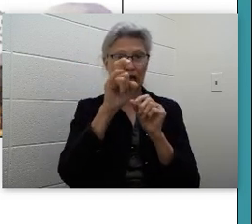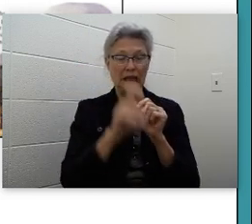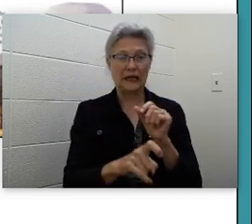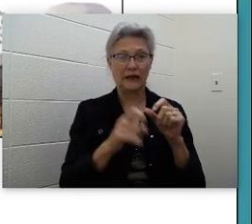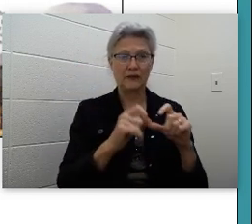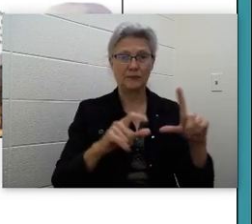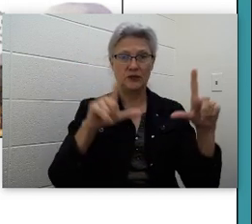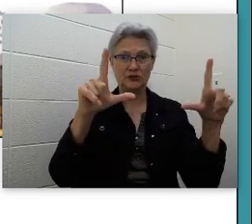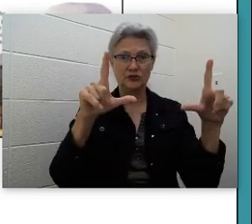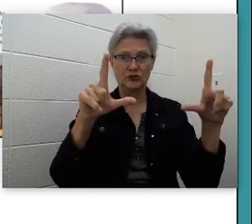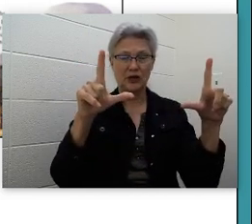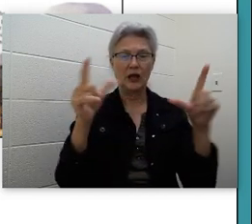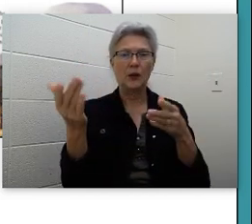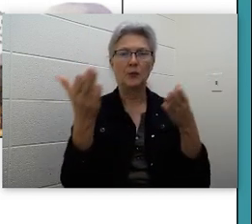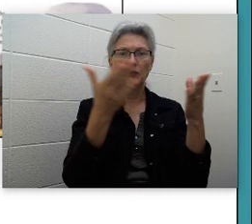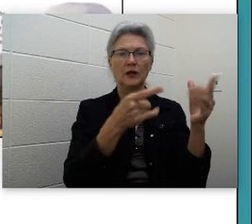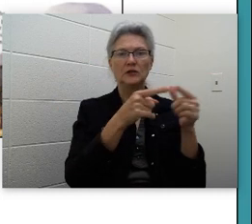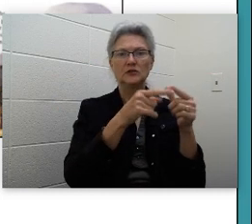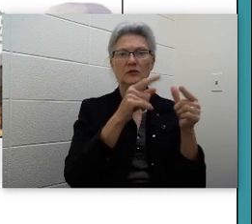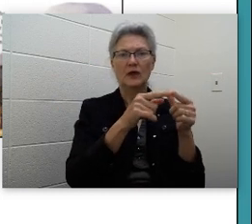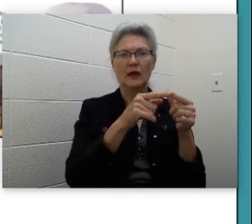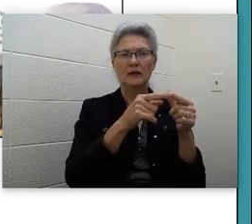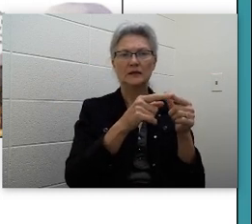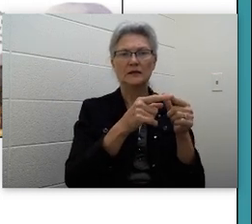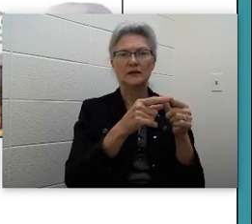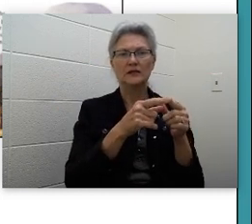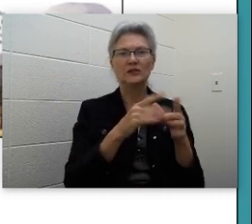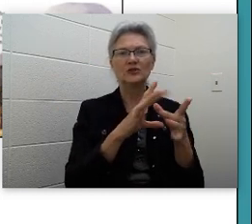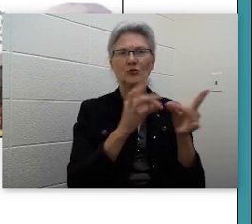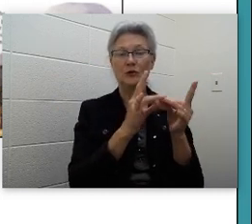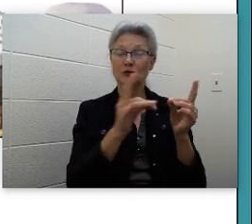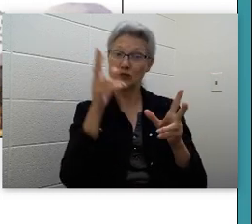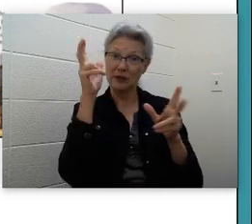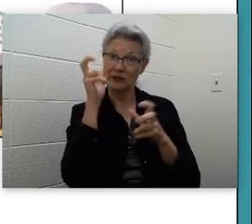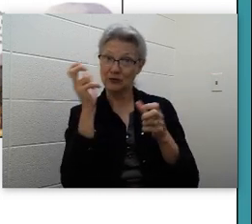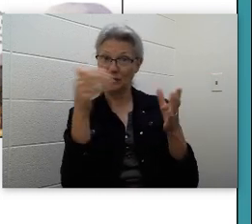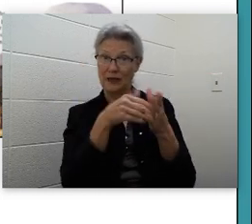text and it'll take you to that recording so you can listen to it again.